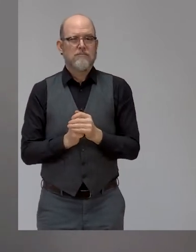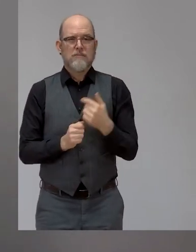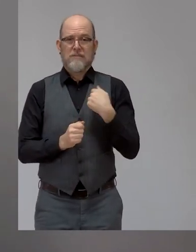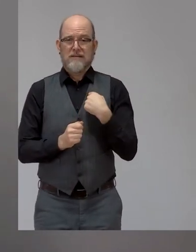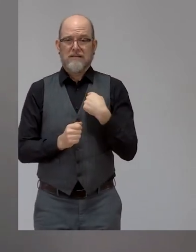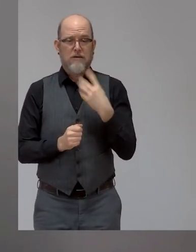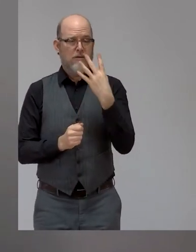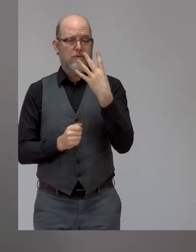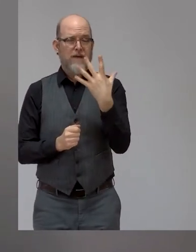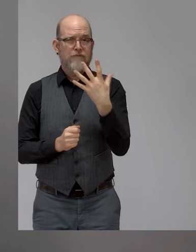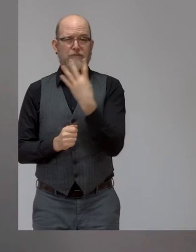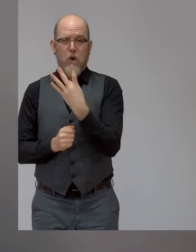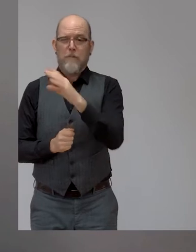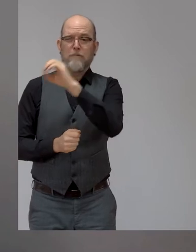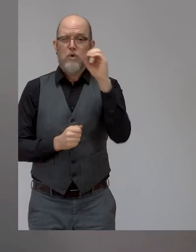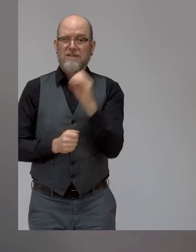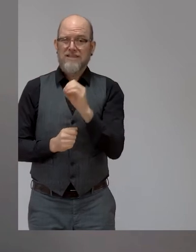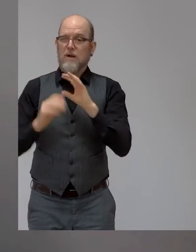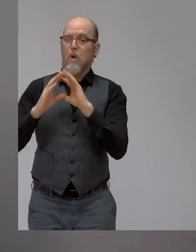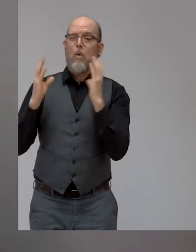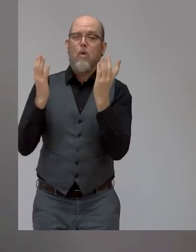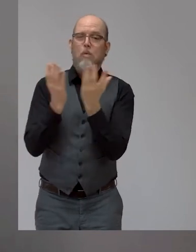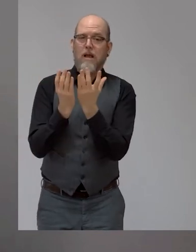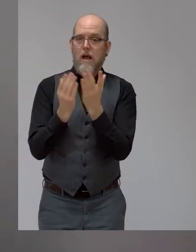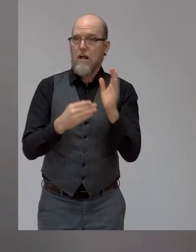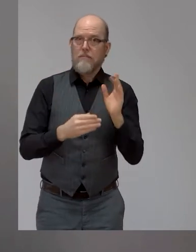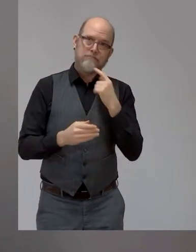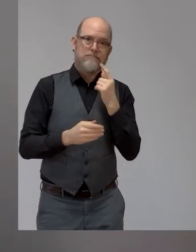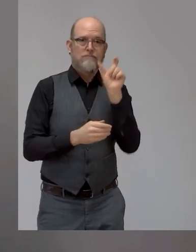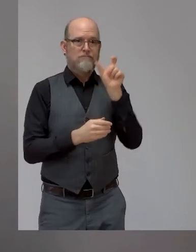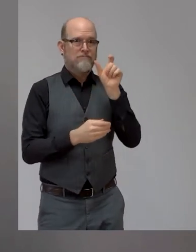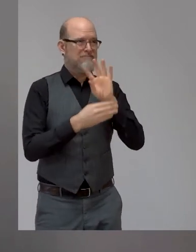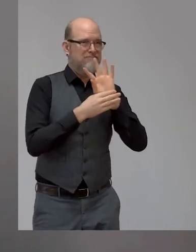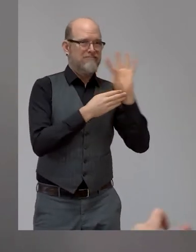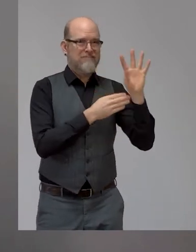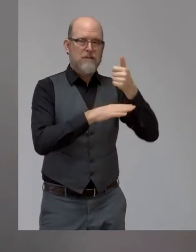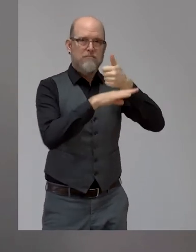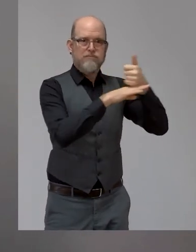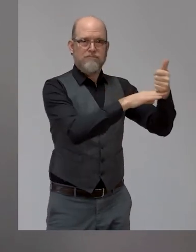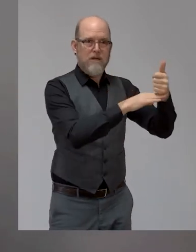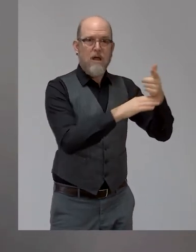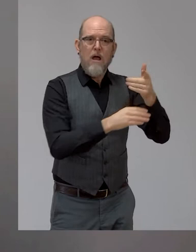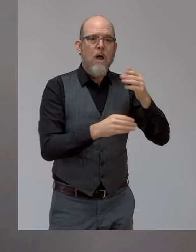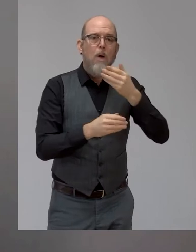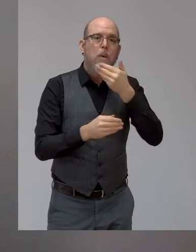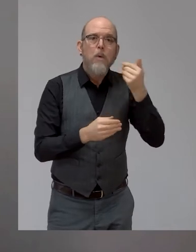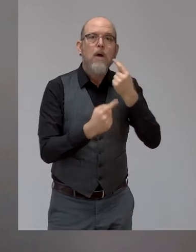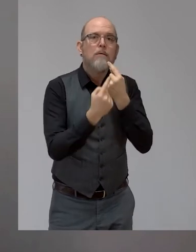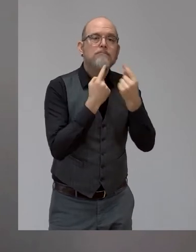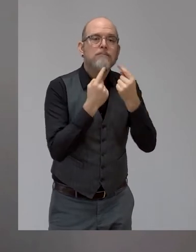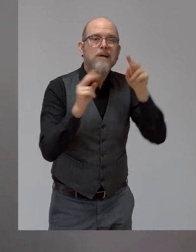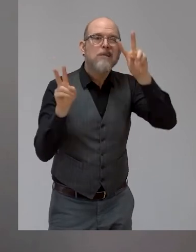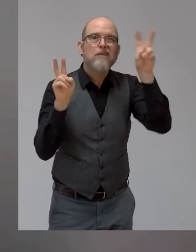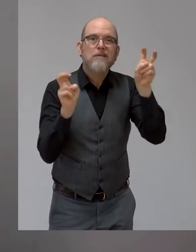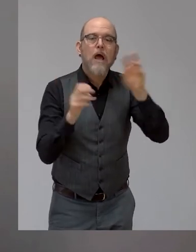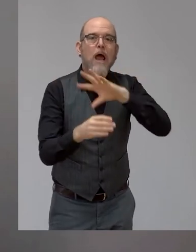conversation about disability. And without that conversation, we can't see inclusive cultures, nor can